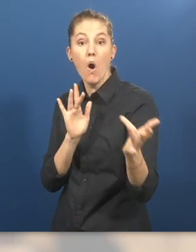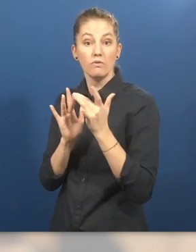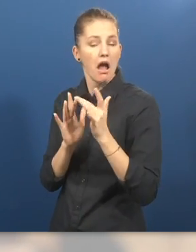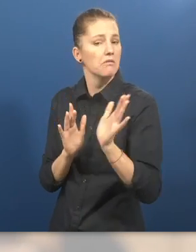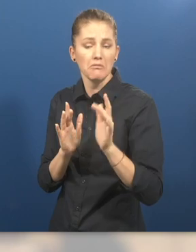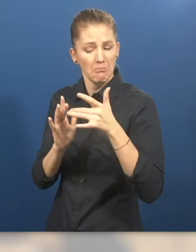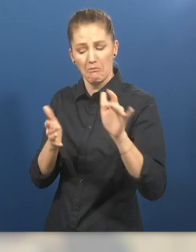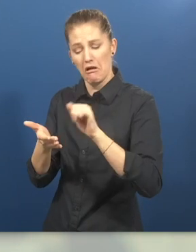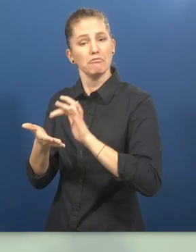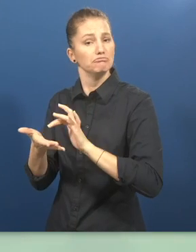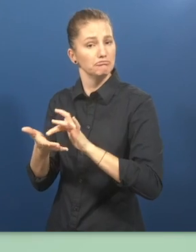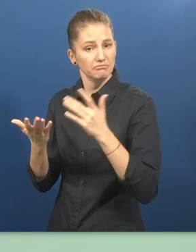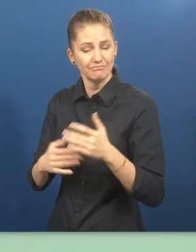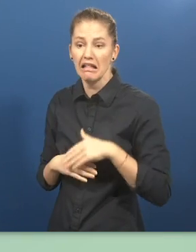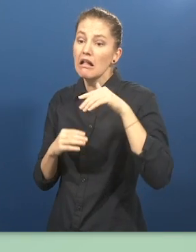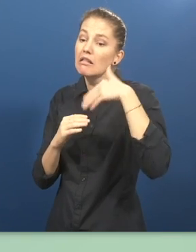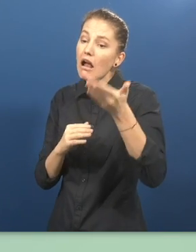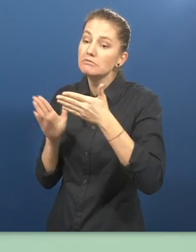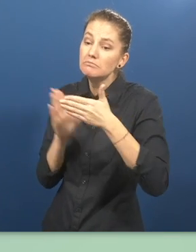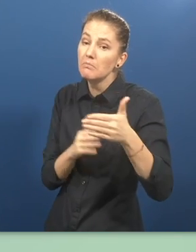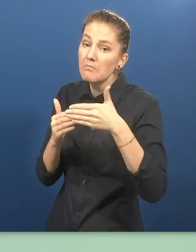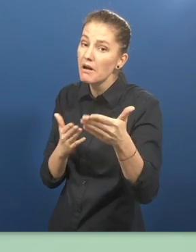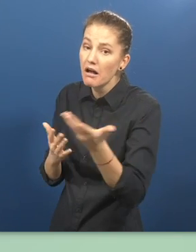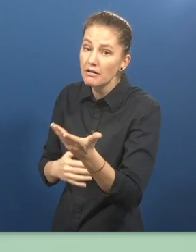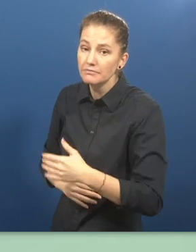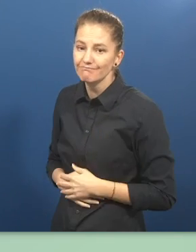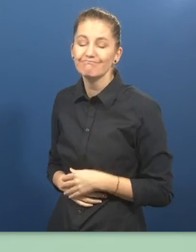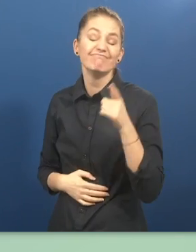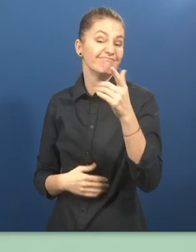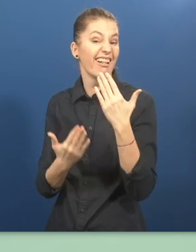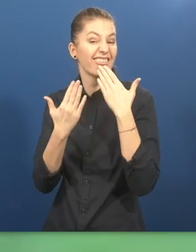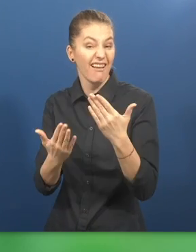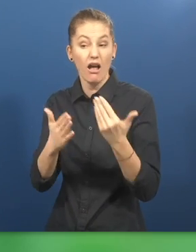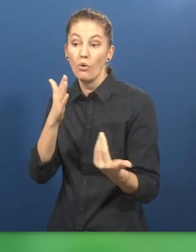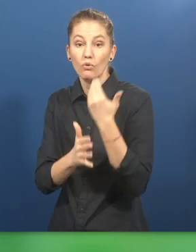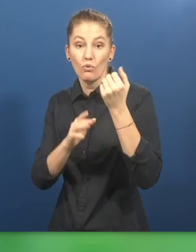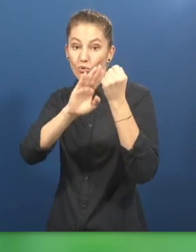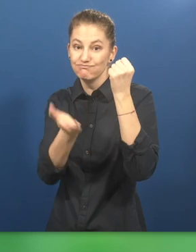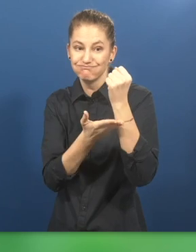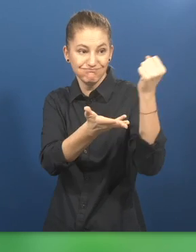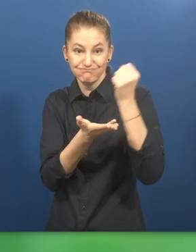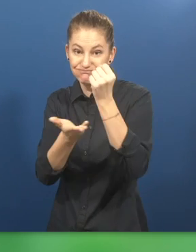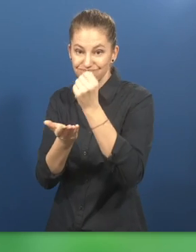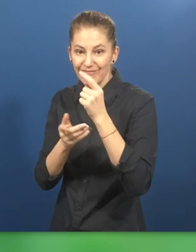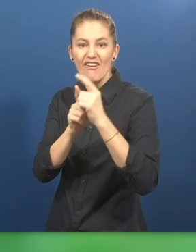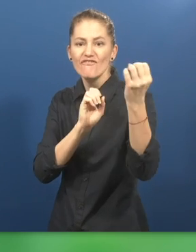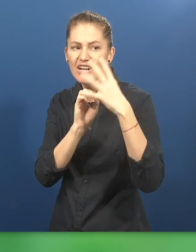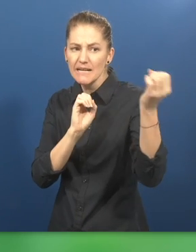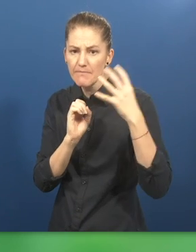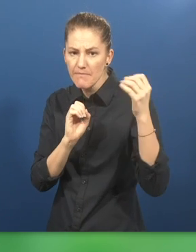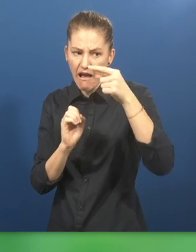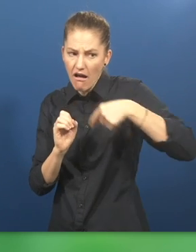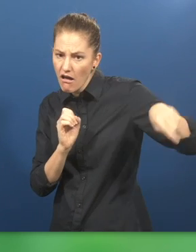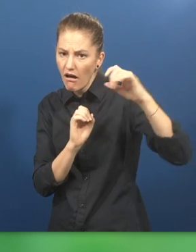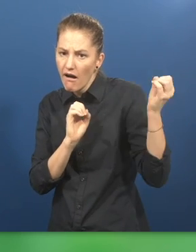Re-App? Lea Guniard, Project Coordinator, Enablement. Thanks to new funding and feedback from the